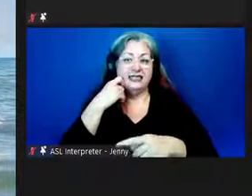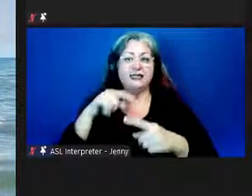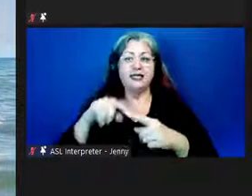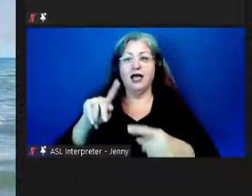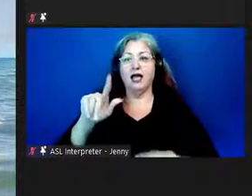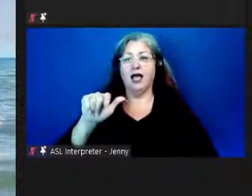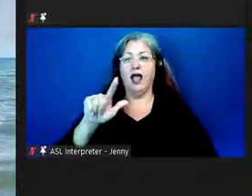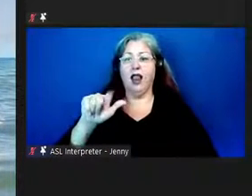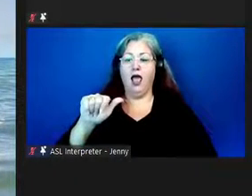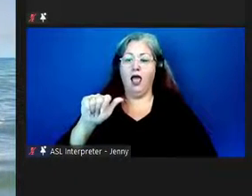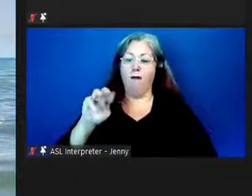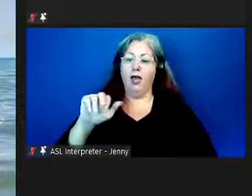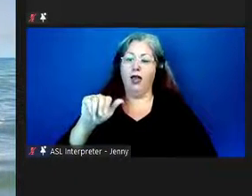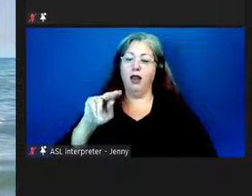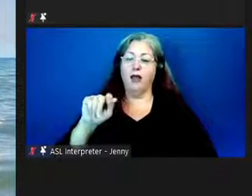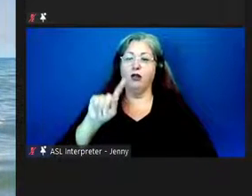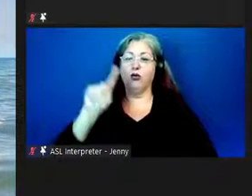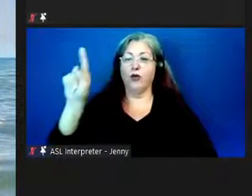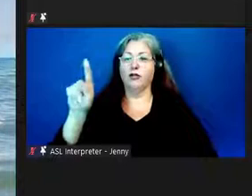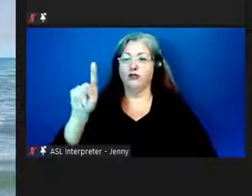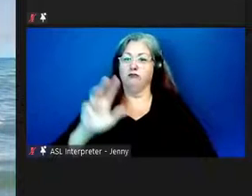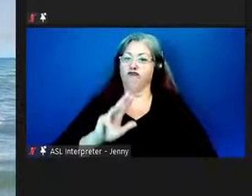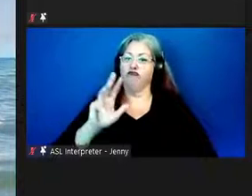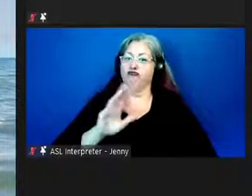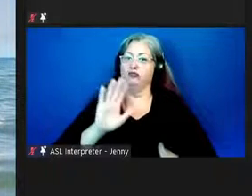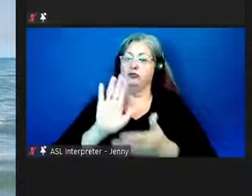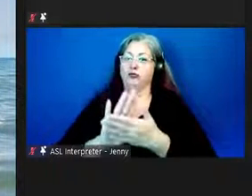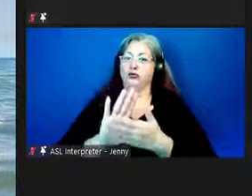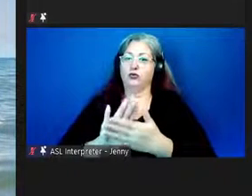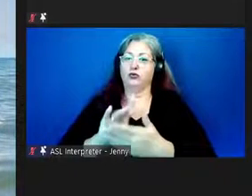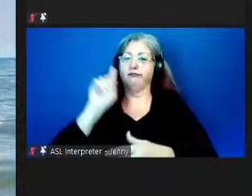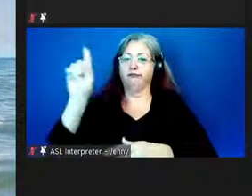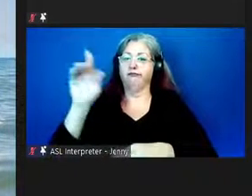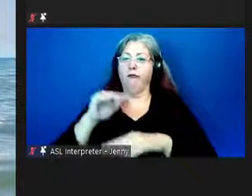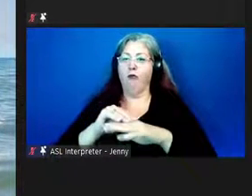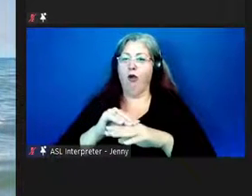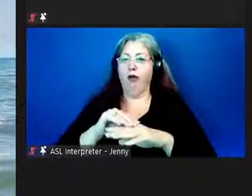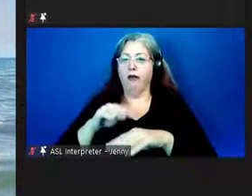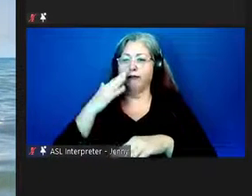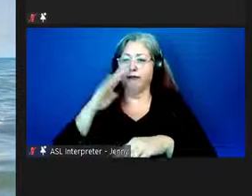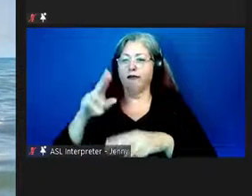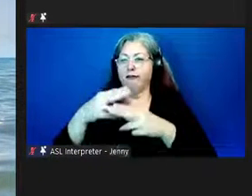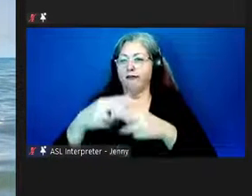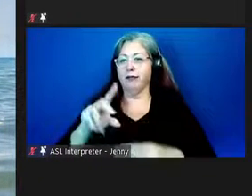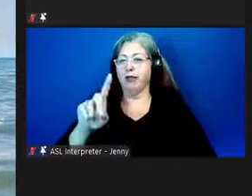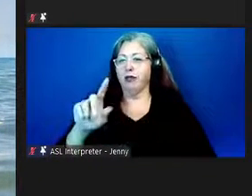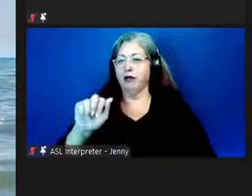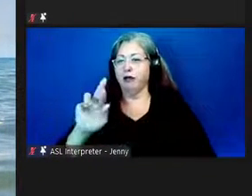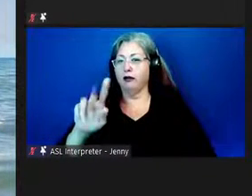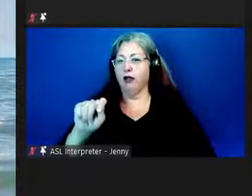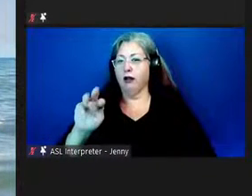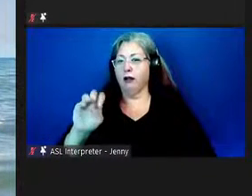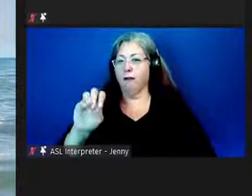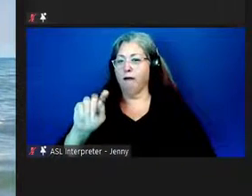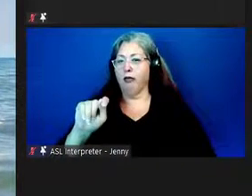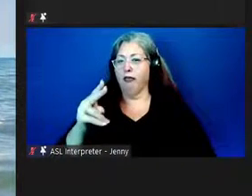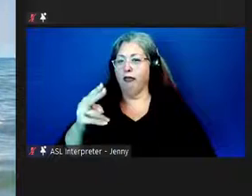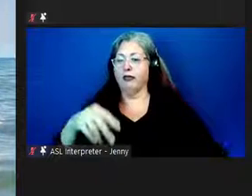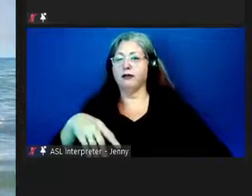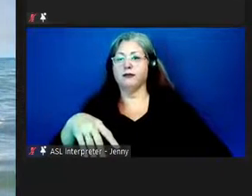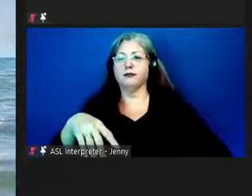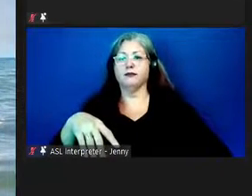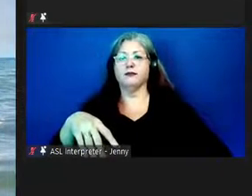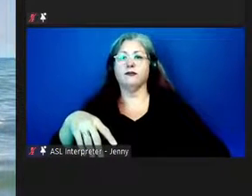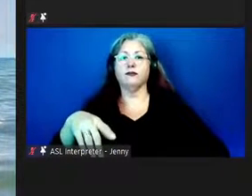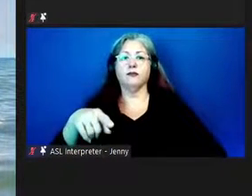Kalamanamana went to a prestigious school on the continent called Dartmouth. But we also have